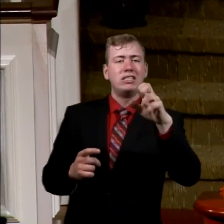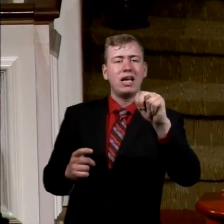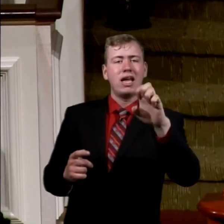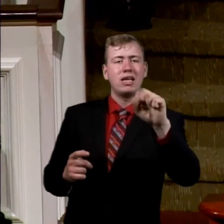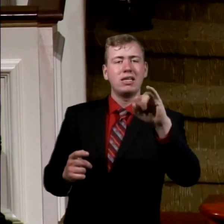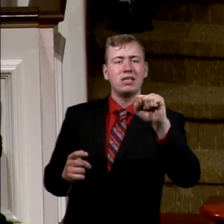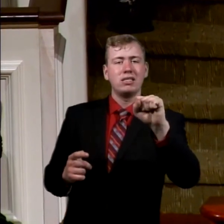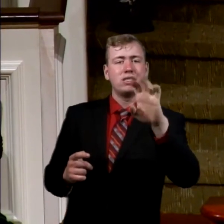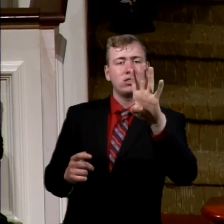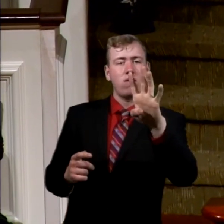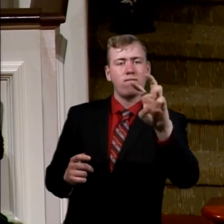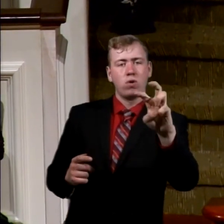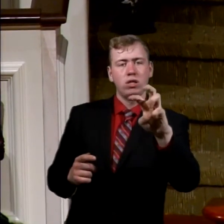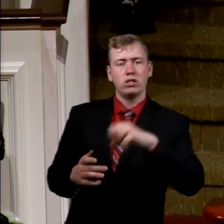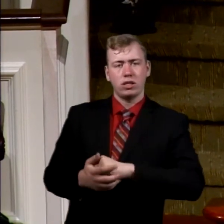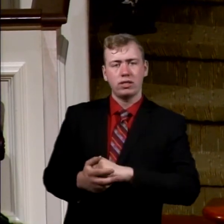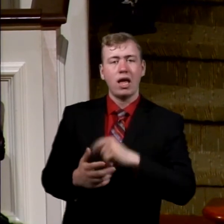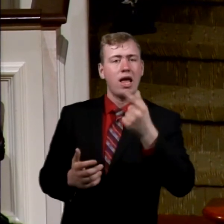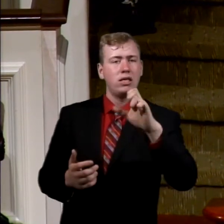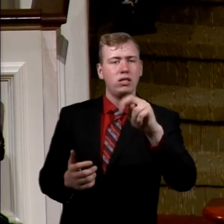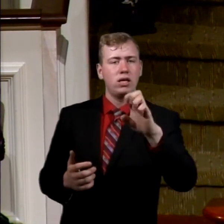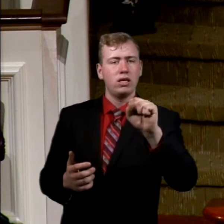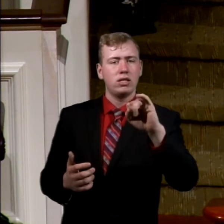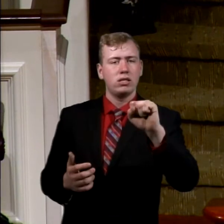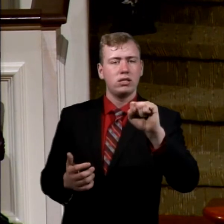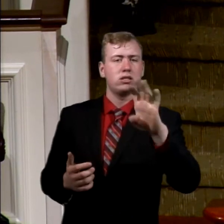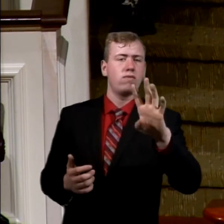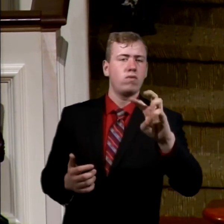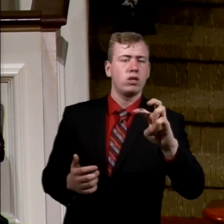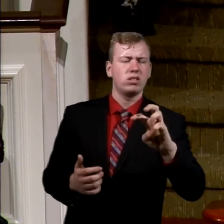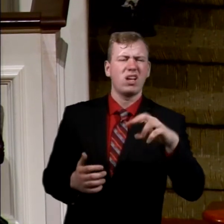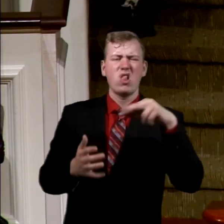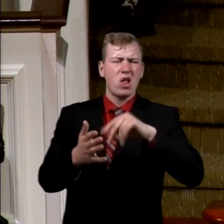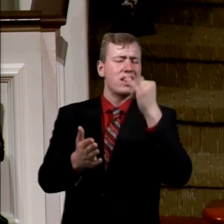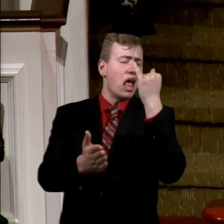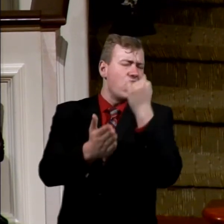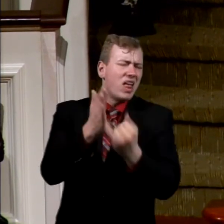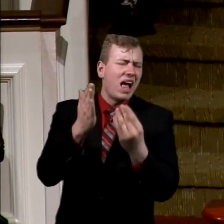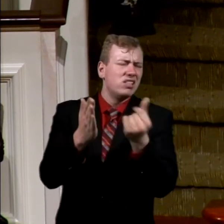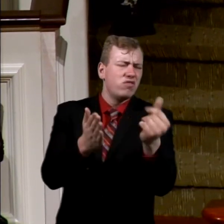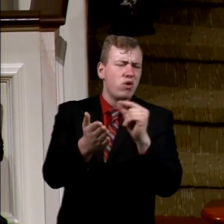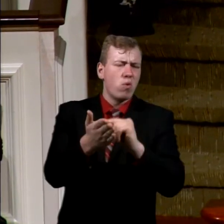last words of chapter 46, would you?